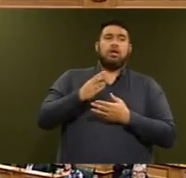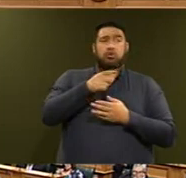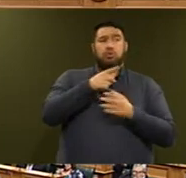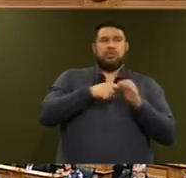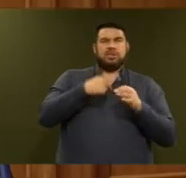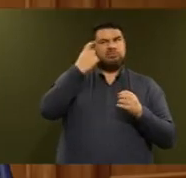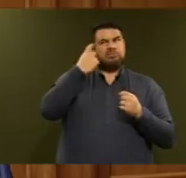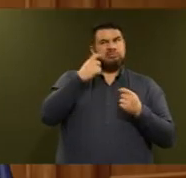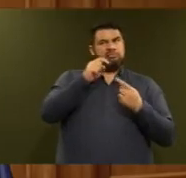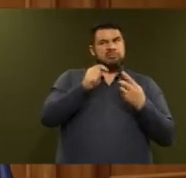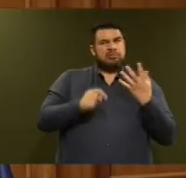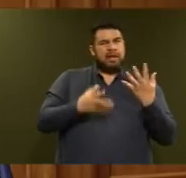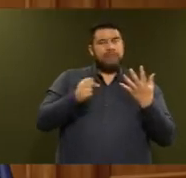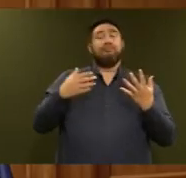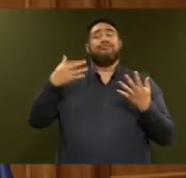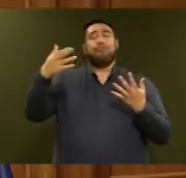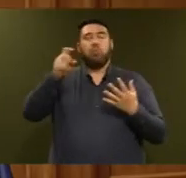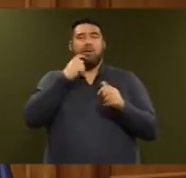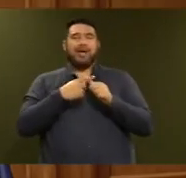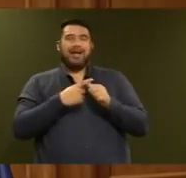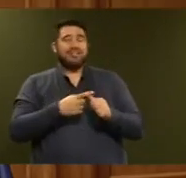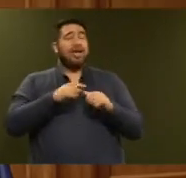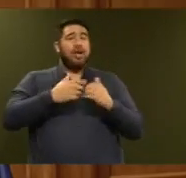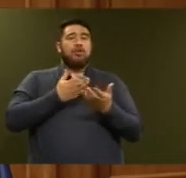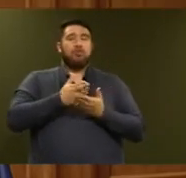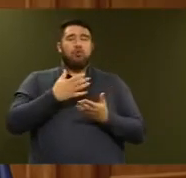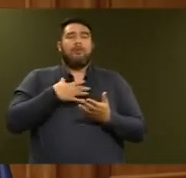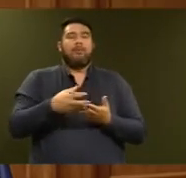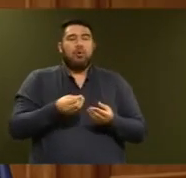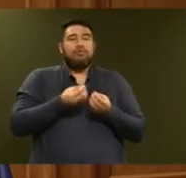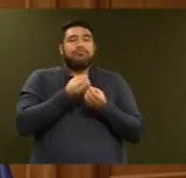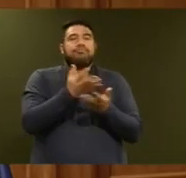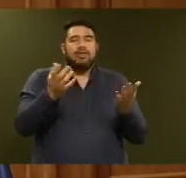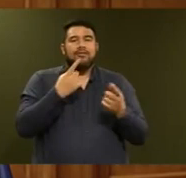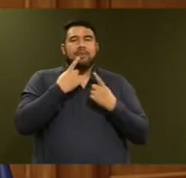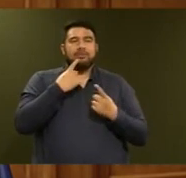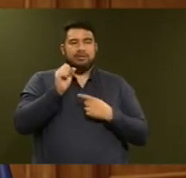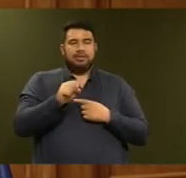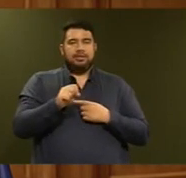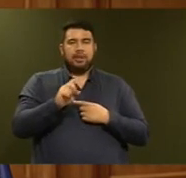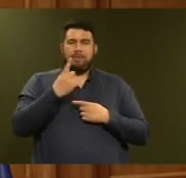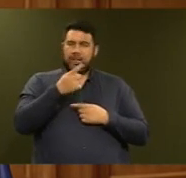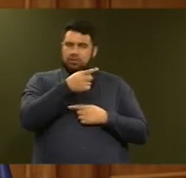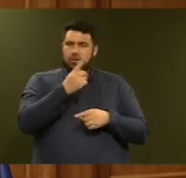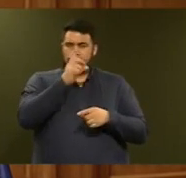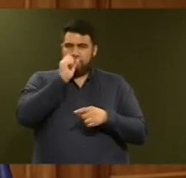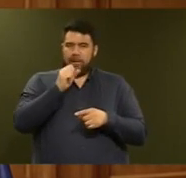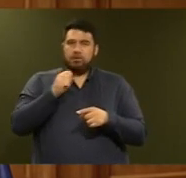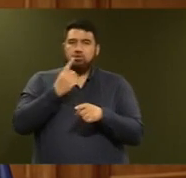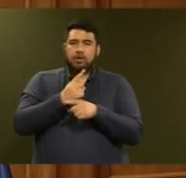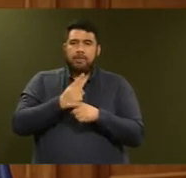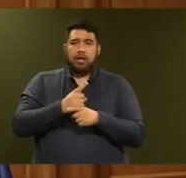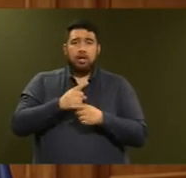the members' questions, can be answered through better disclosure, but I would point out where commercial sensitivity is at stake,